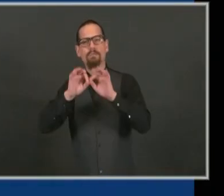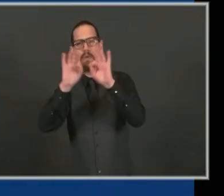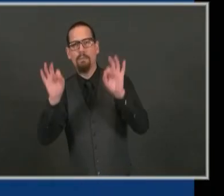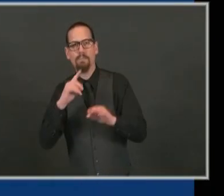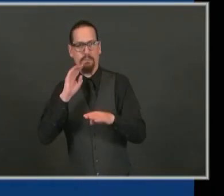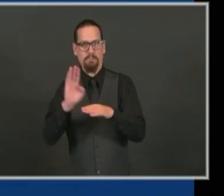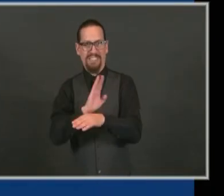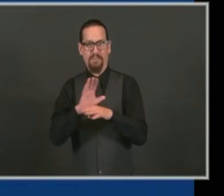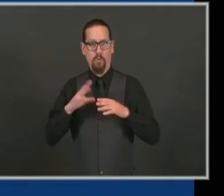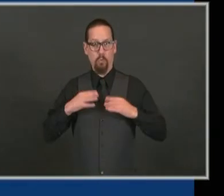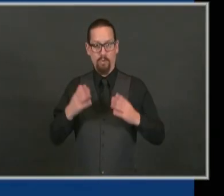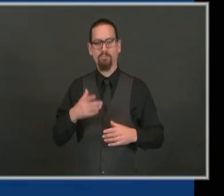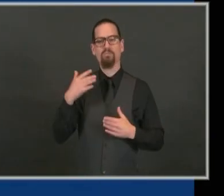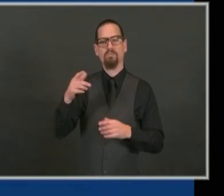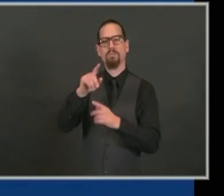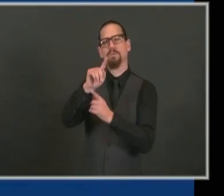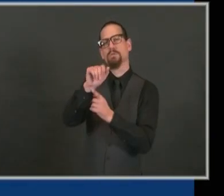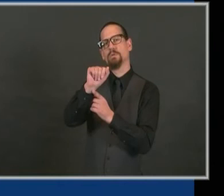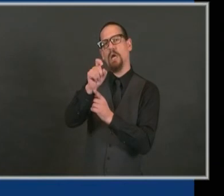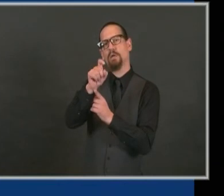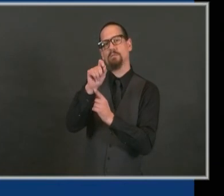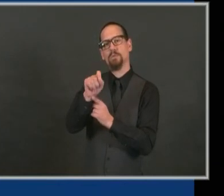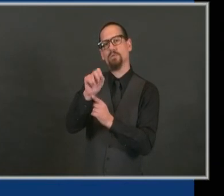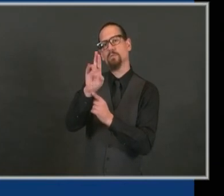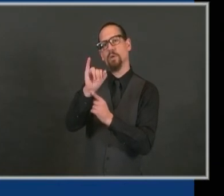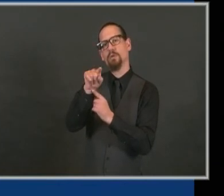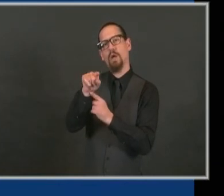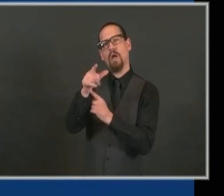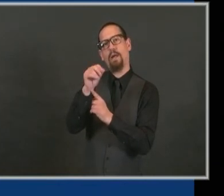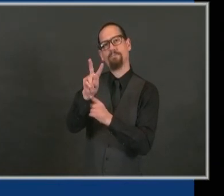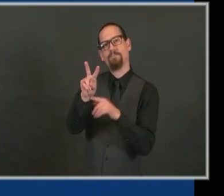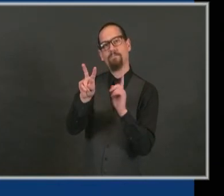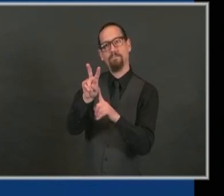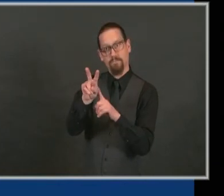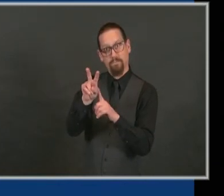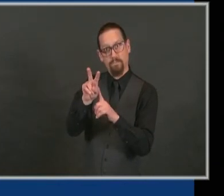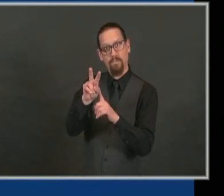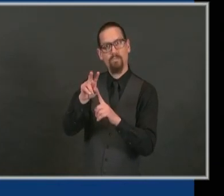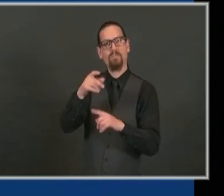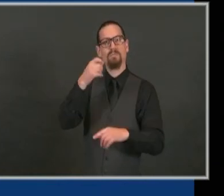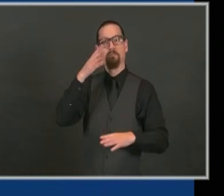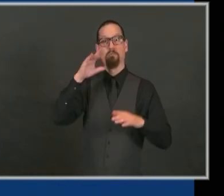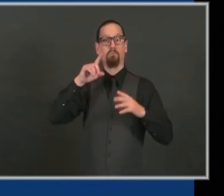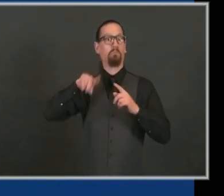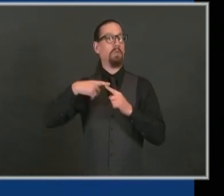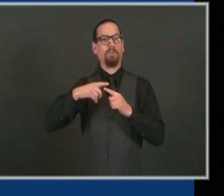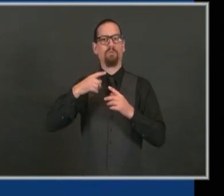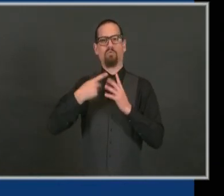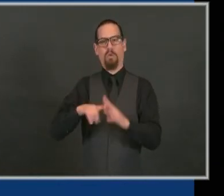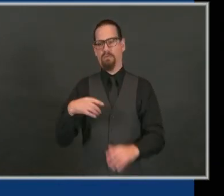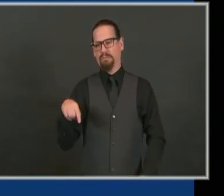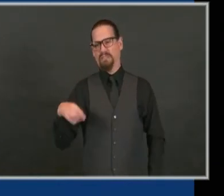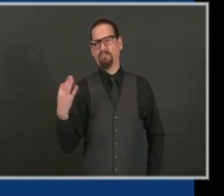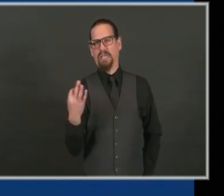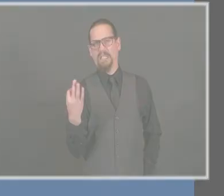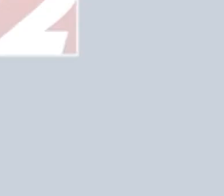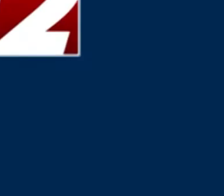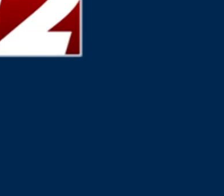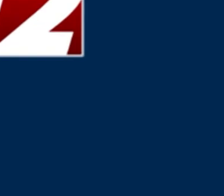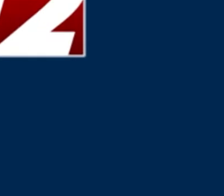the day after Thanksgiving. Tax.ri.gov, and you'll have two weeks to apply.